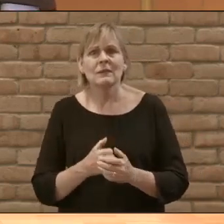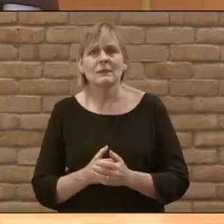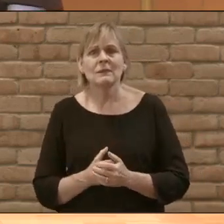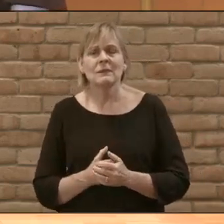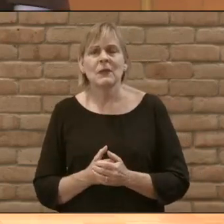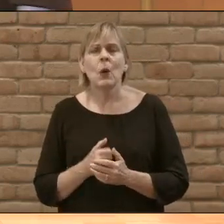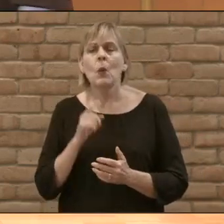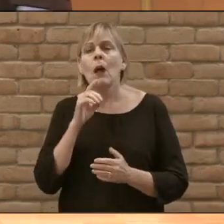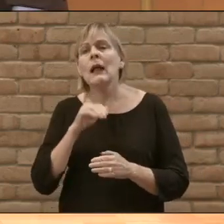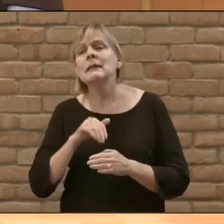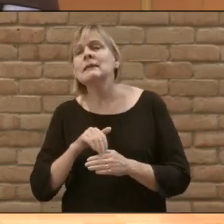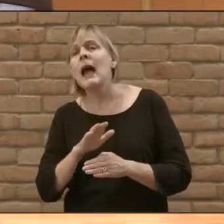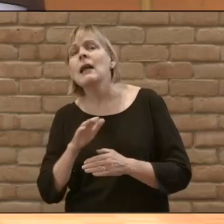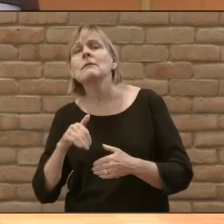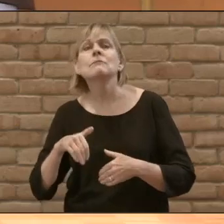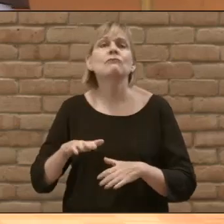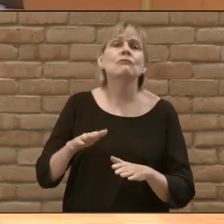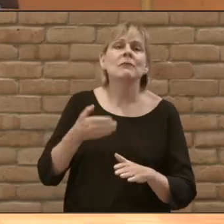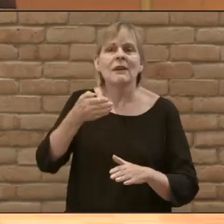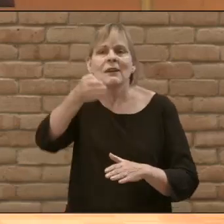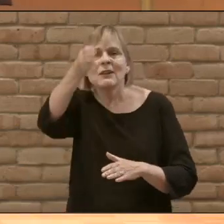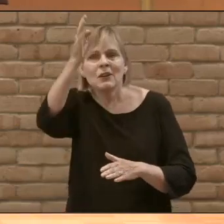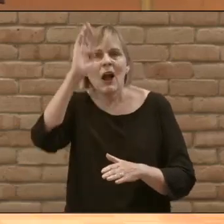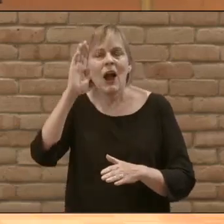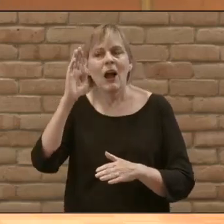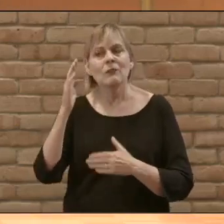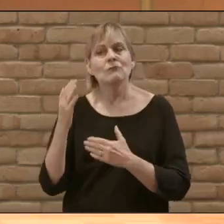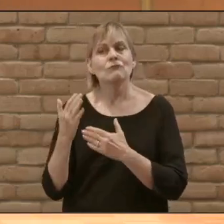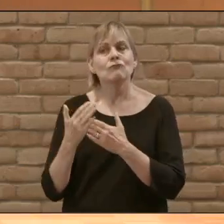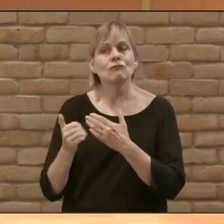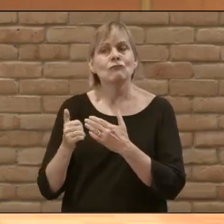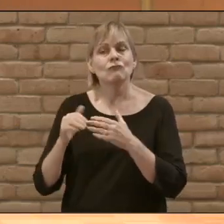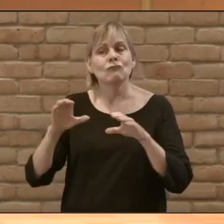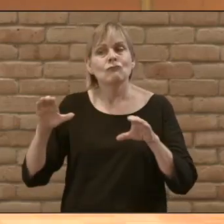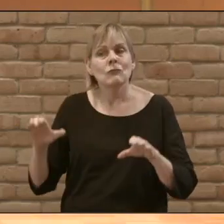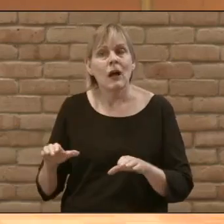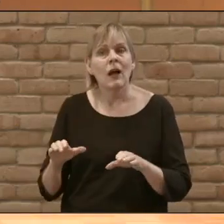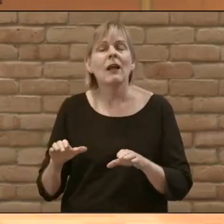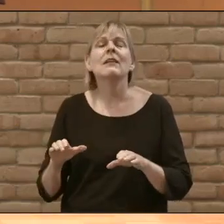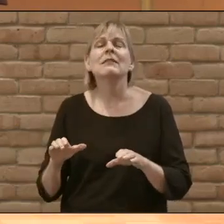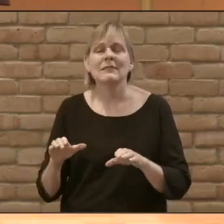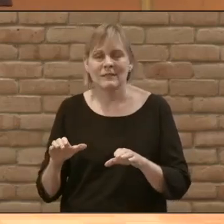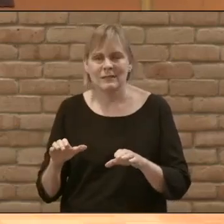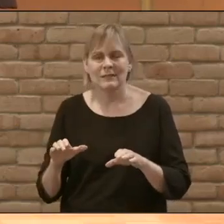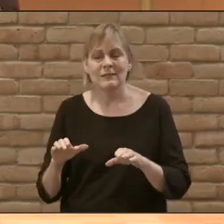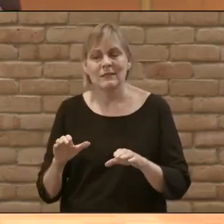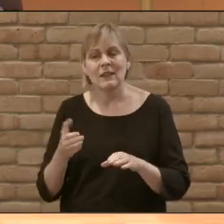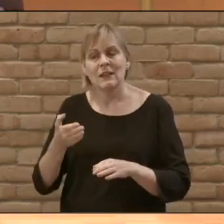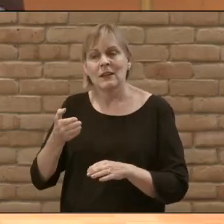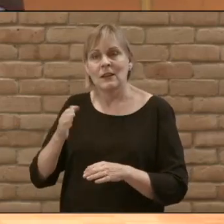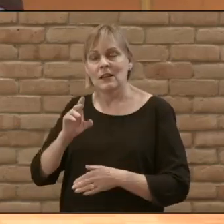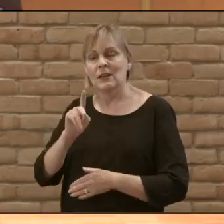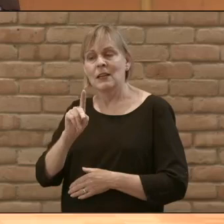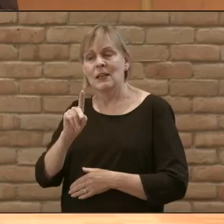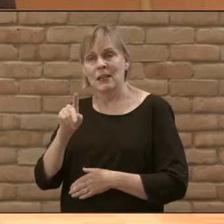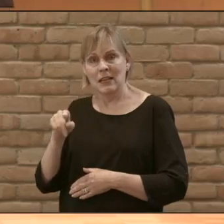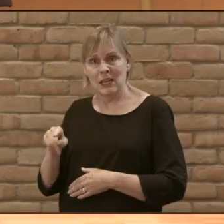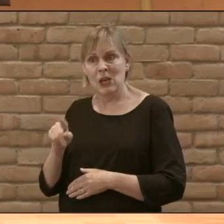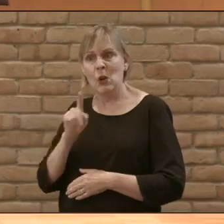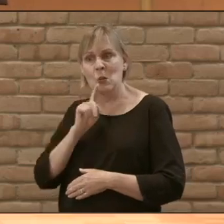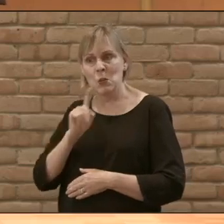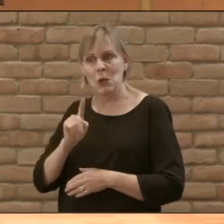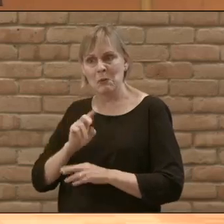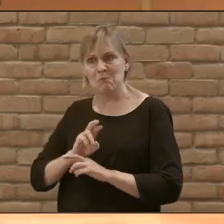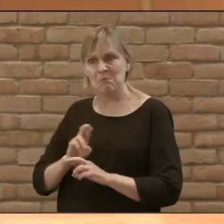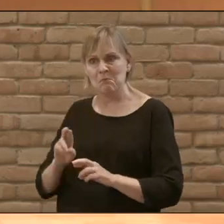a sending. That God takes what he's done to shape the heart of Carl. And he's been doing that here at Woodbury Lutheran your